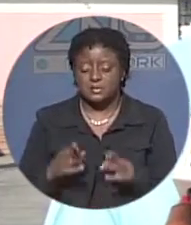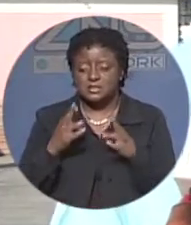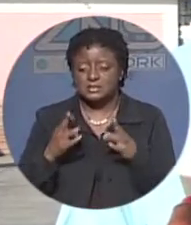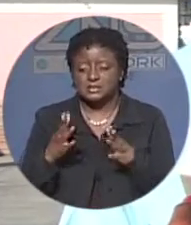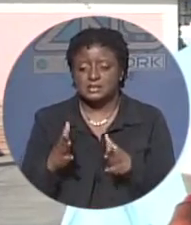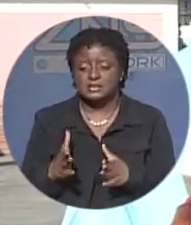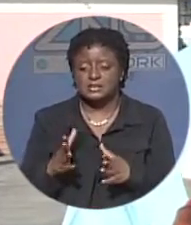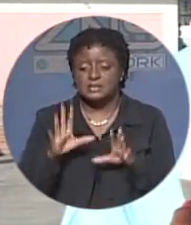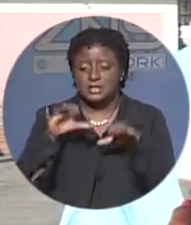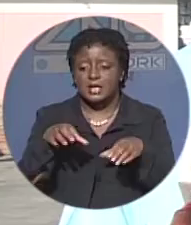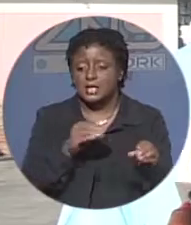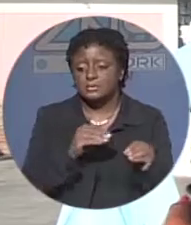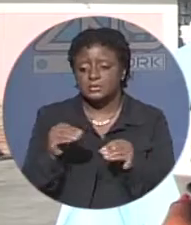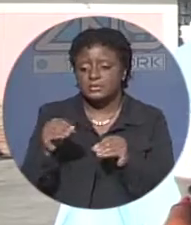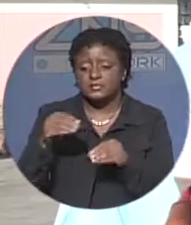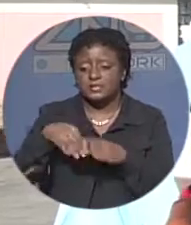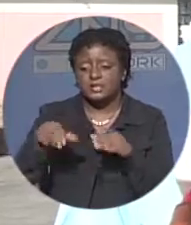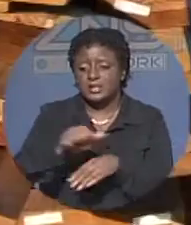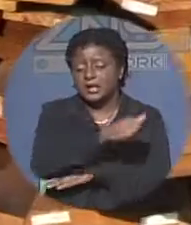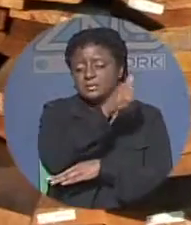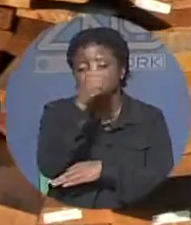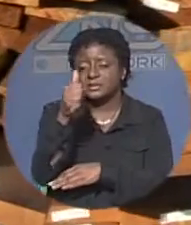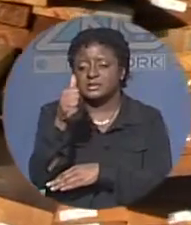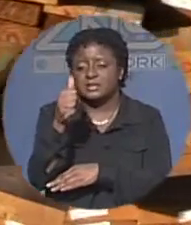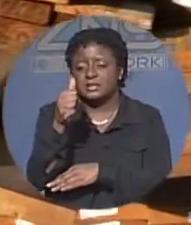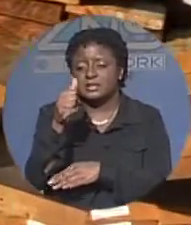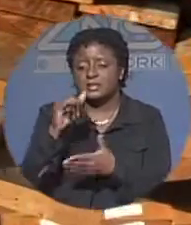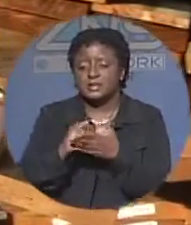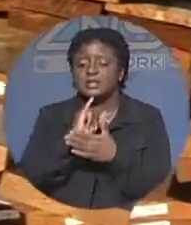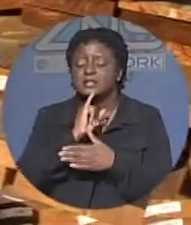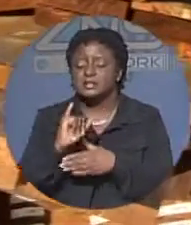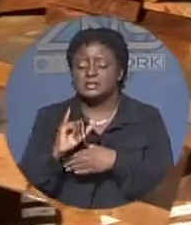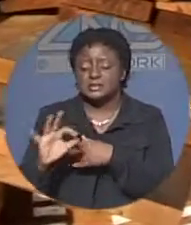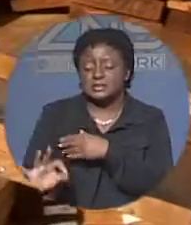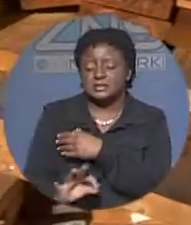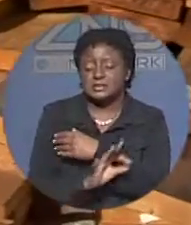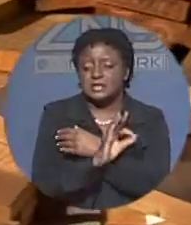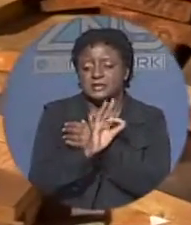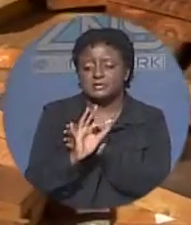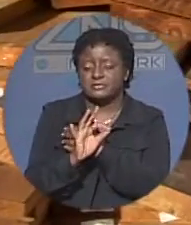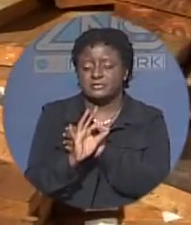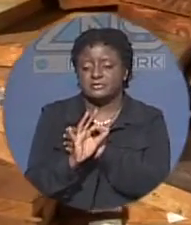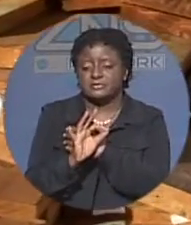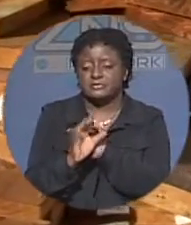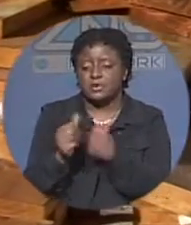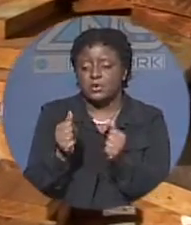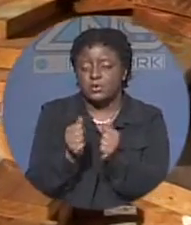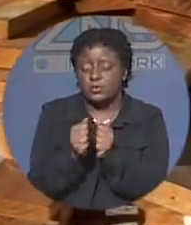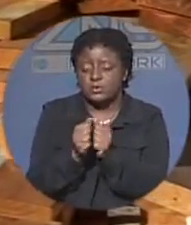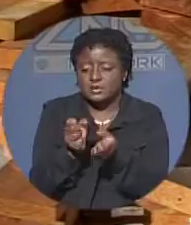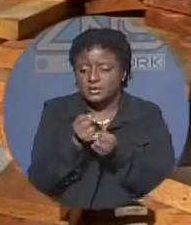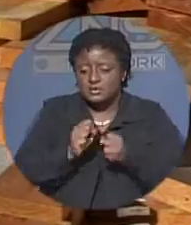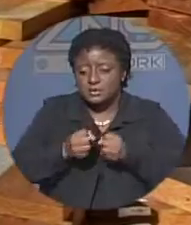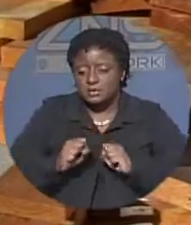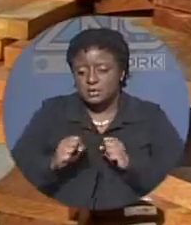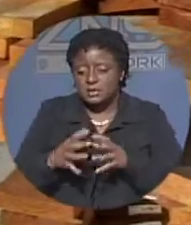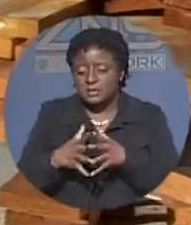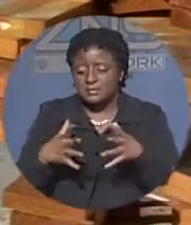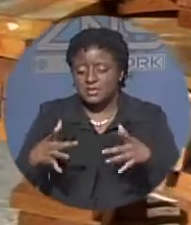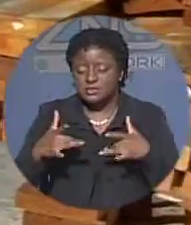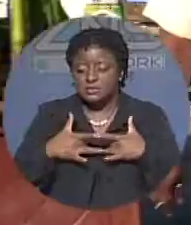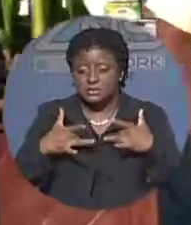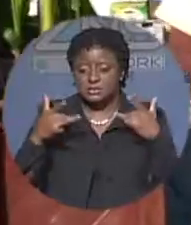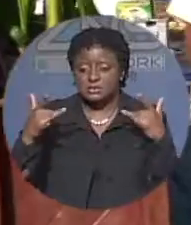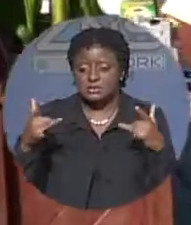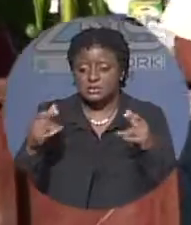in an atmosphere that is safe with congestion highlighted as a major concern expansion of the dock is being